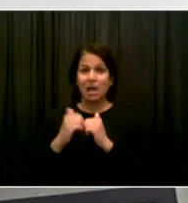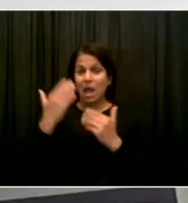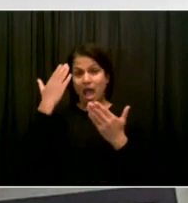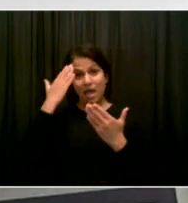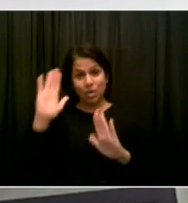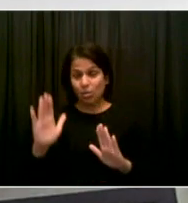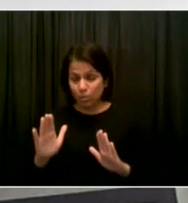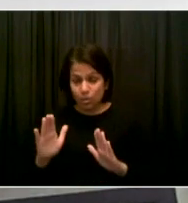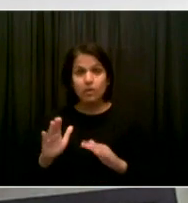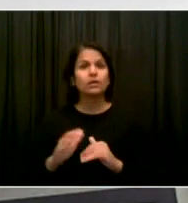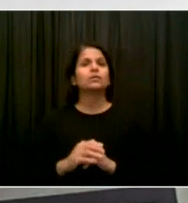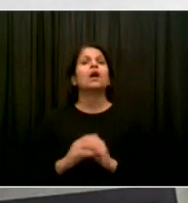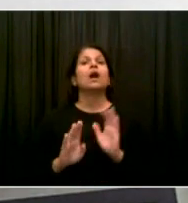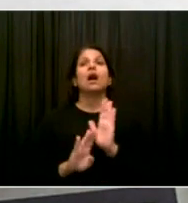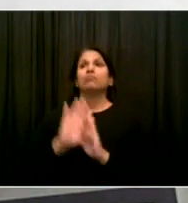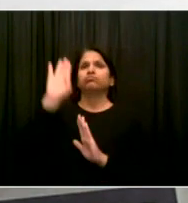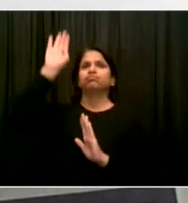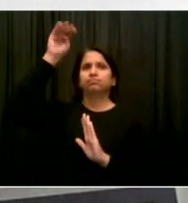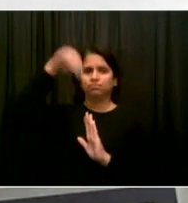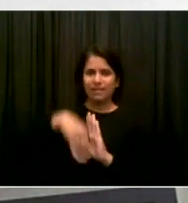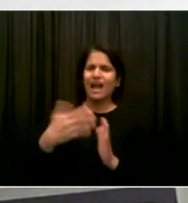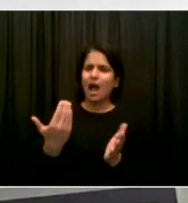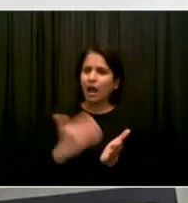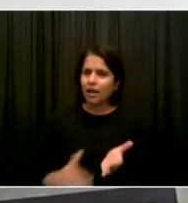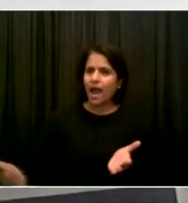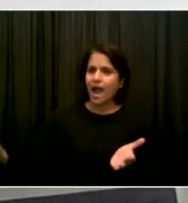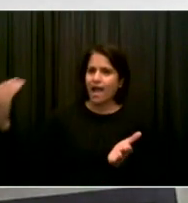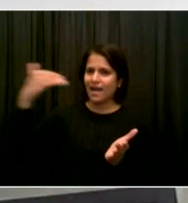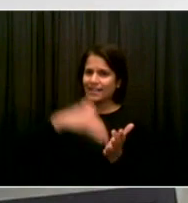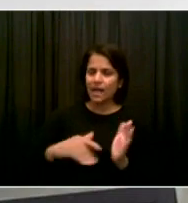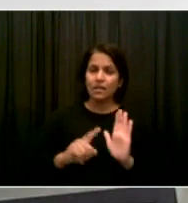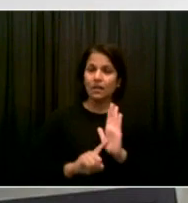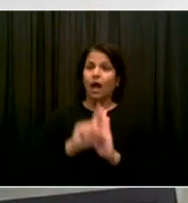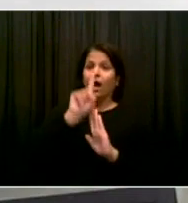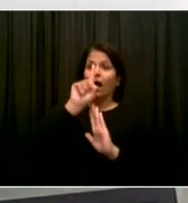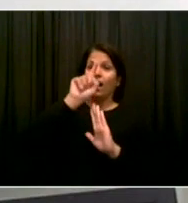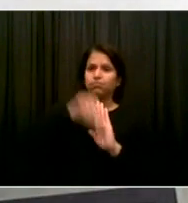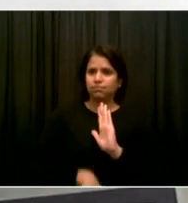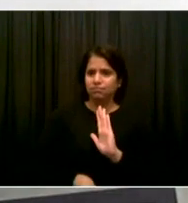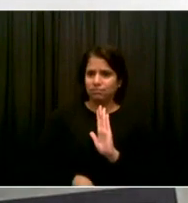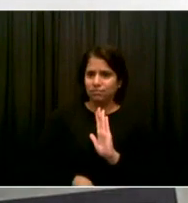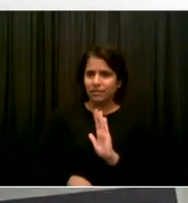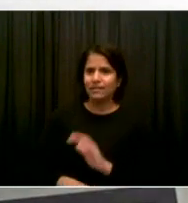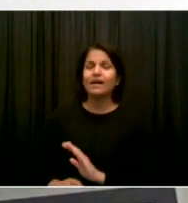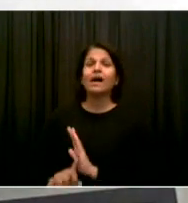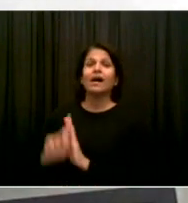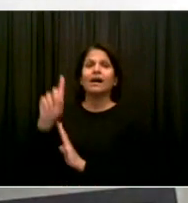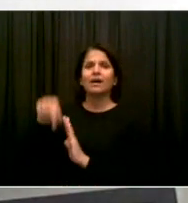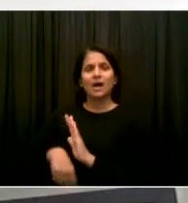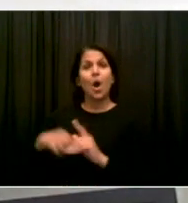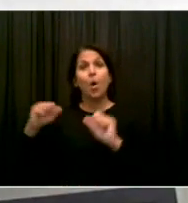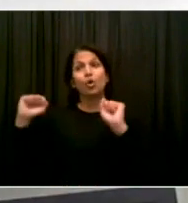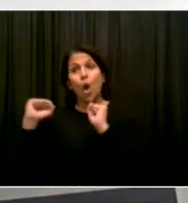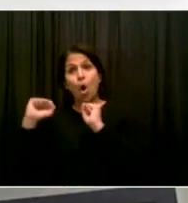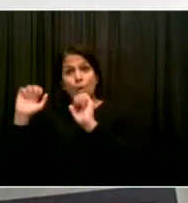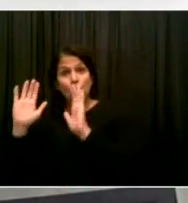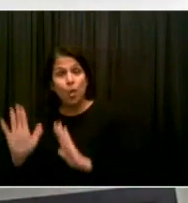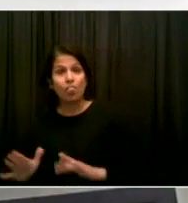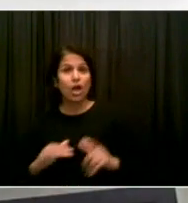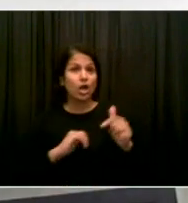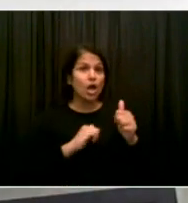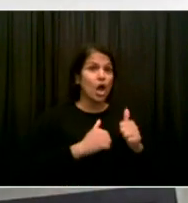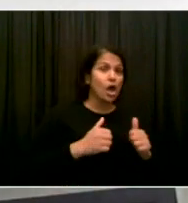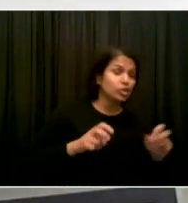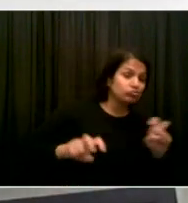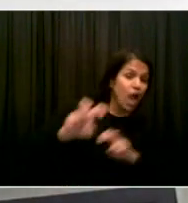cycles. People raise issues of weather and and travel patterns and life patterns, but it's not